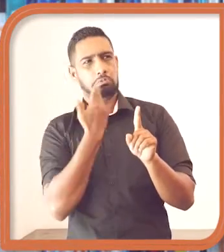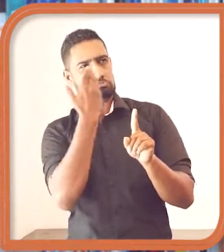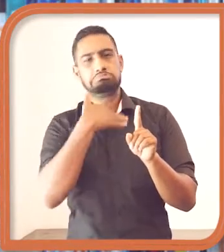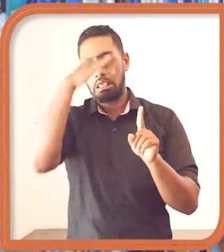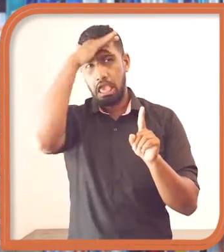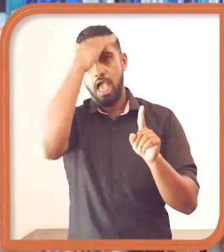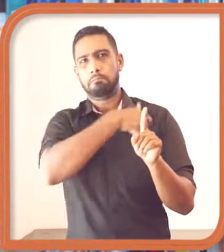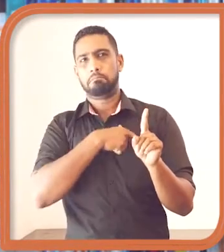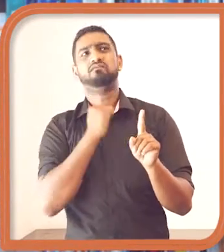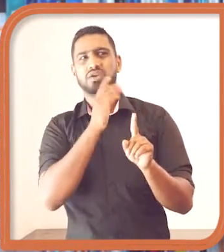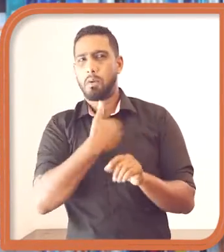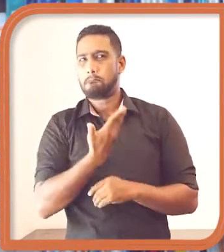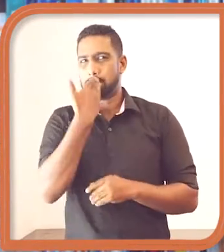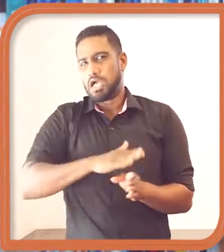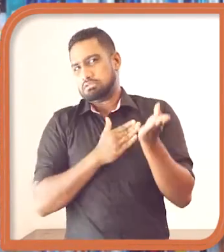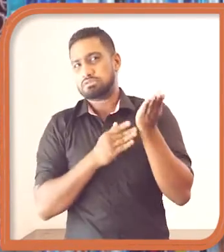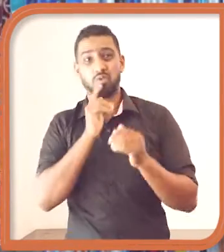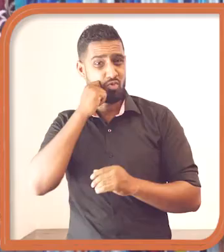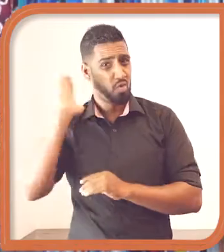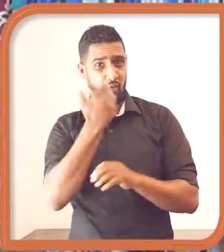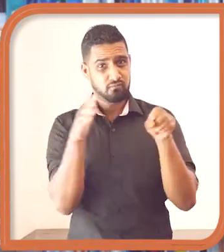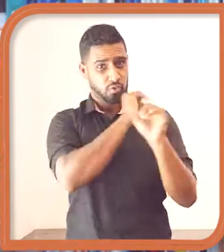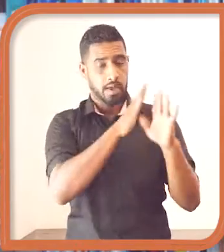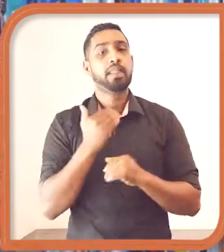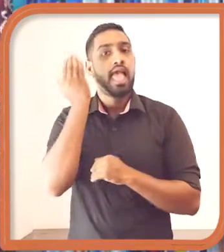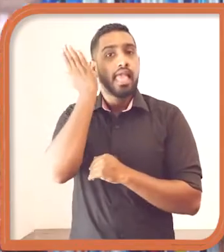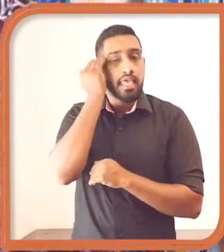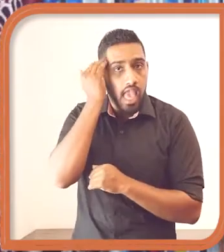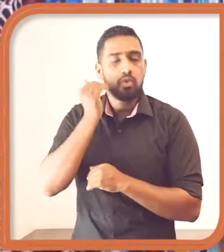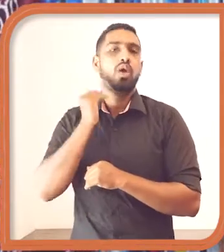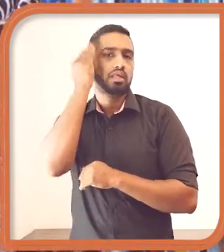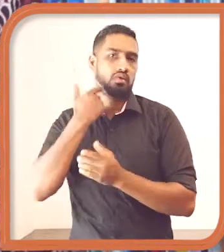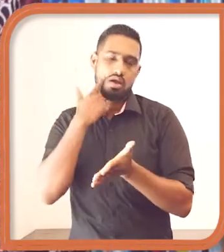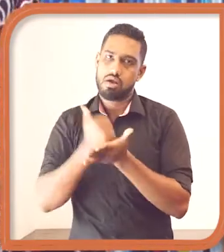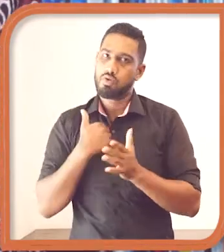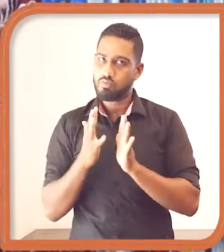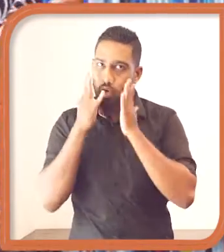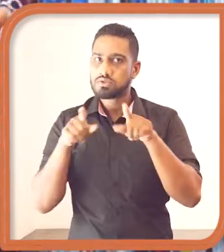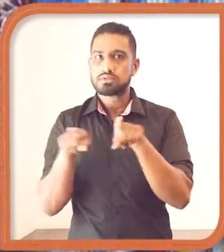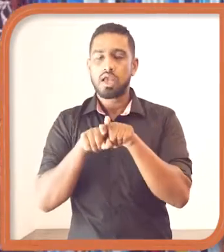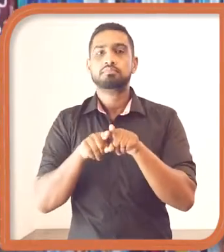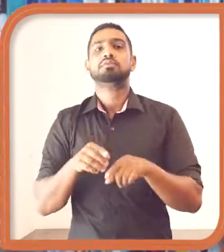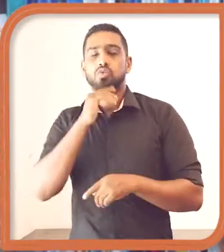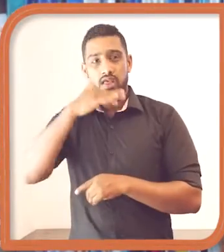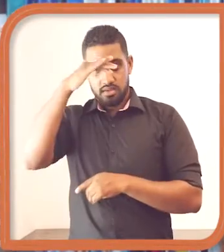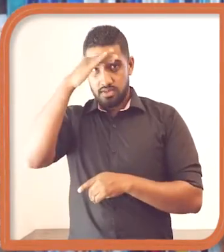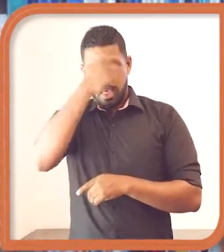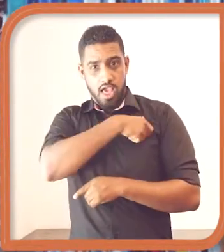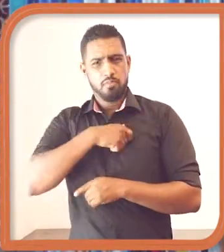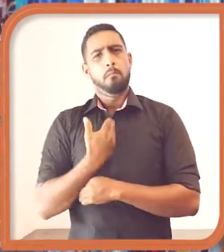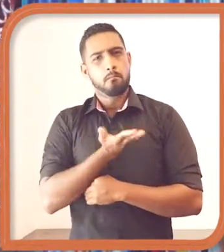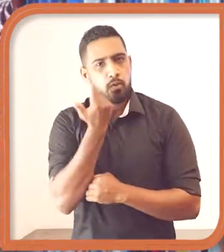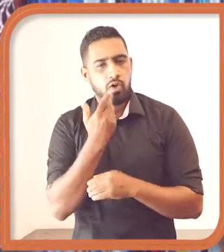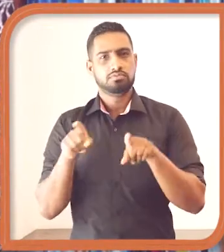as a leader because you have that quality of being a leader because a man can do anything. When it comes to women, women had to go through a lot acknowledging herself